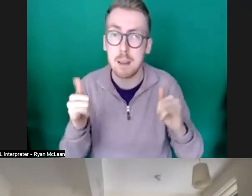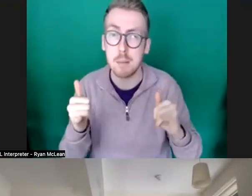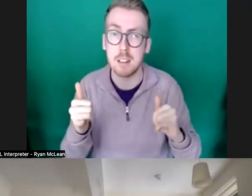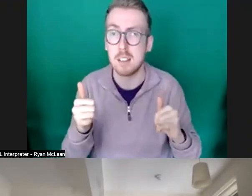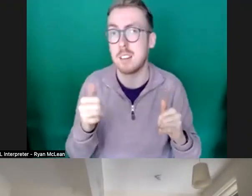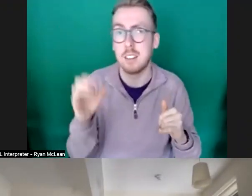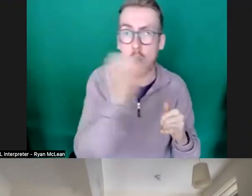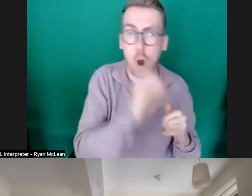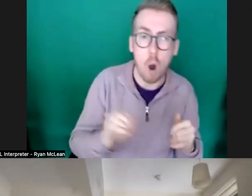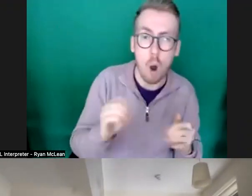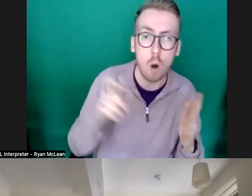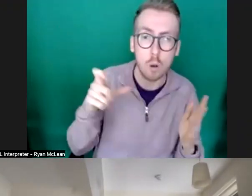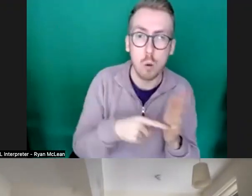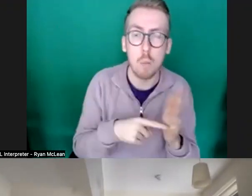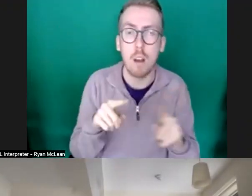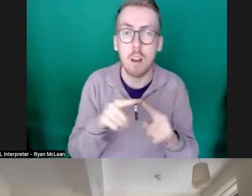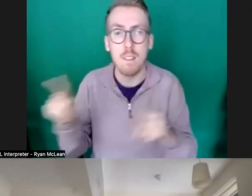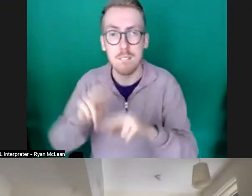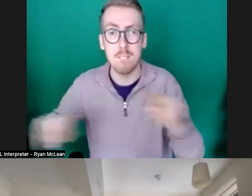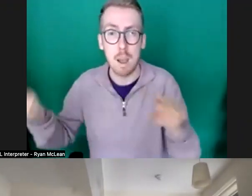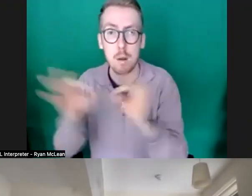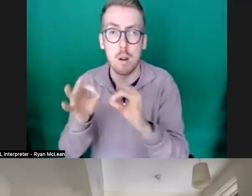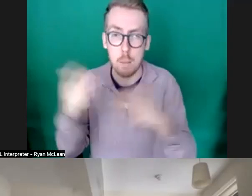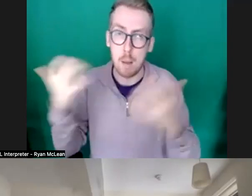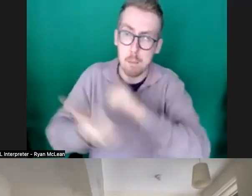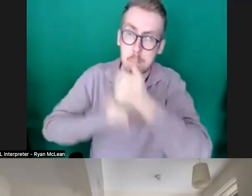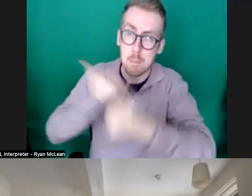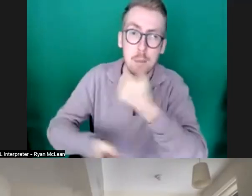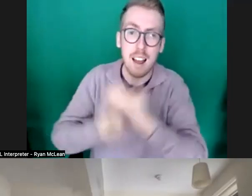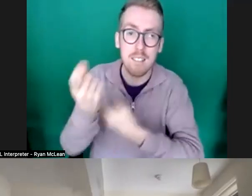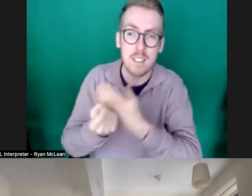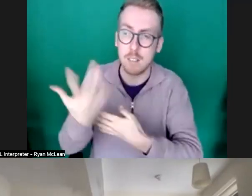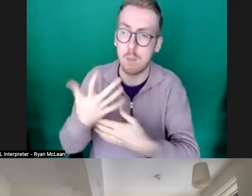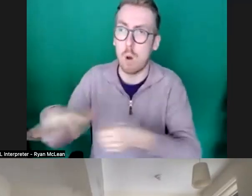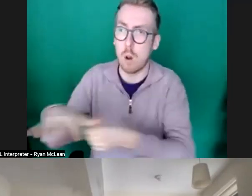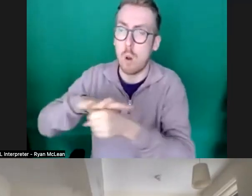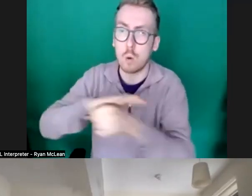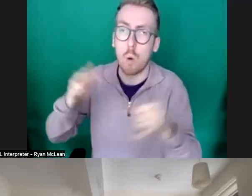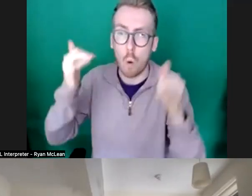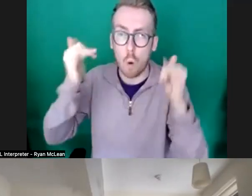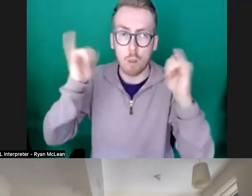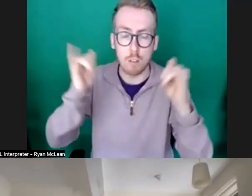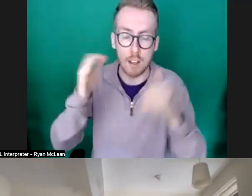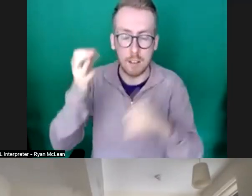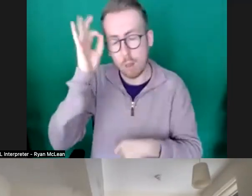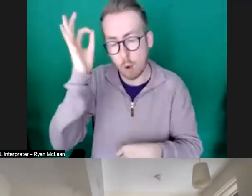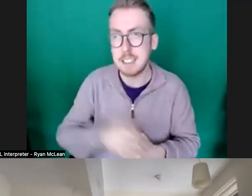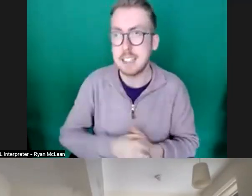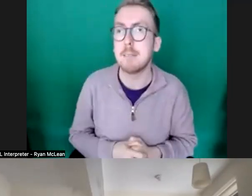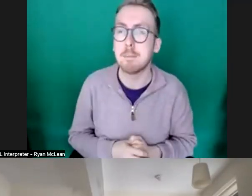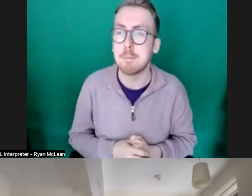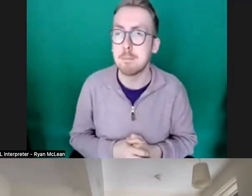february each year and they've become really kind of popular events for a lot of local authorities and a lot of producers um